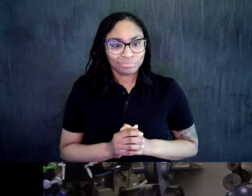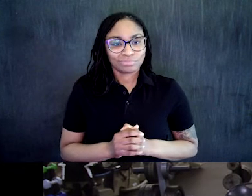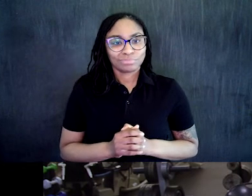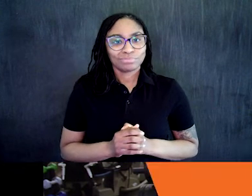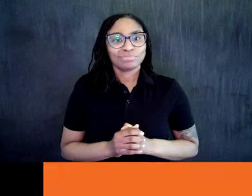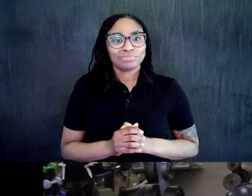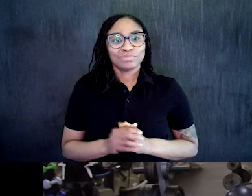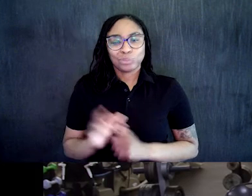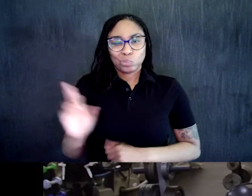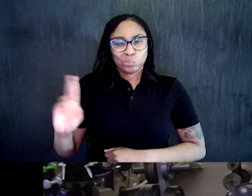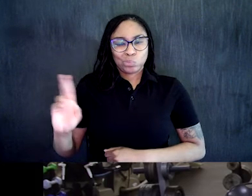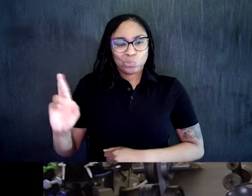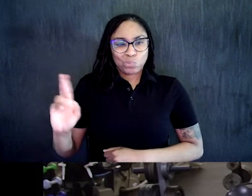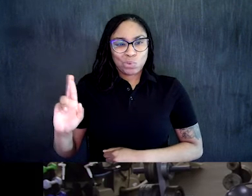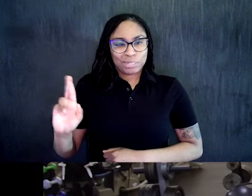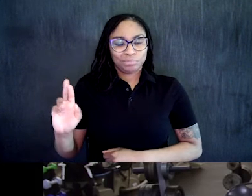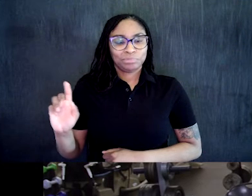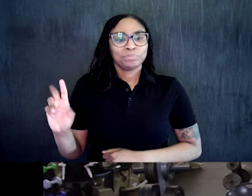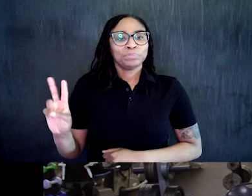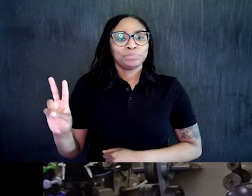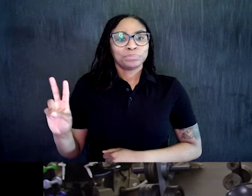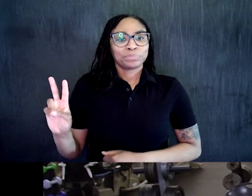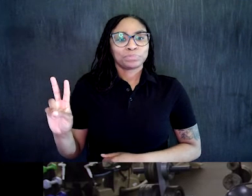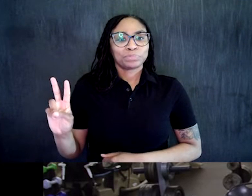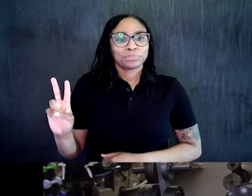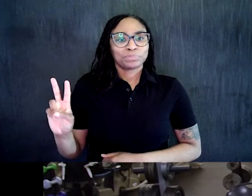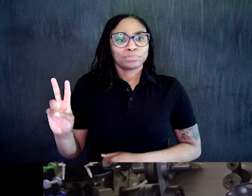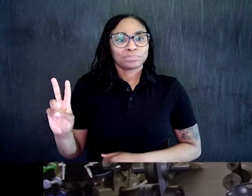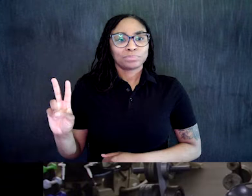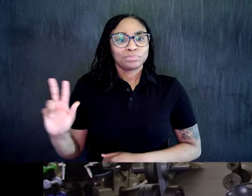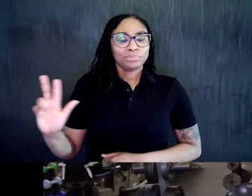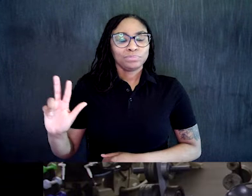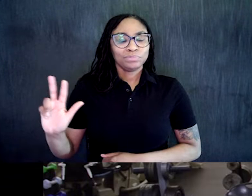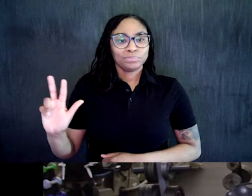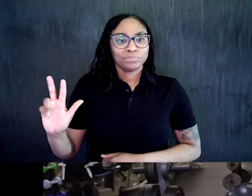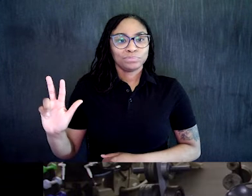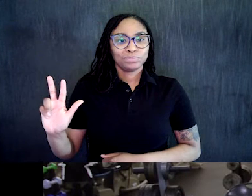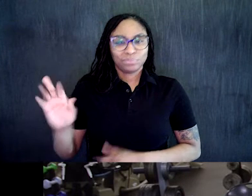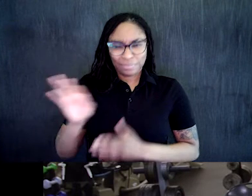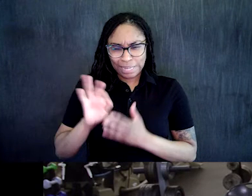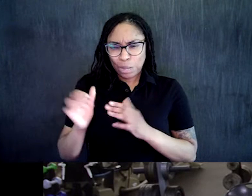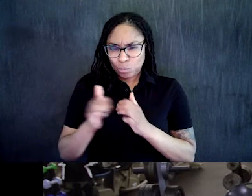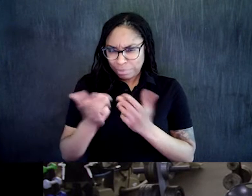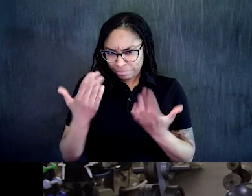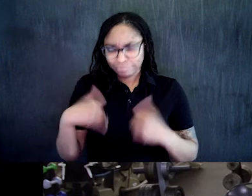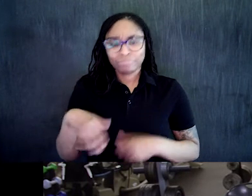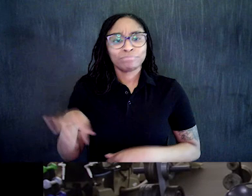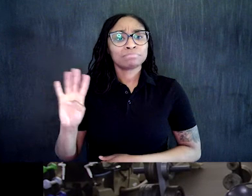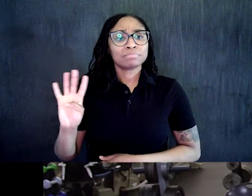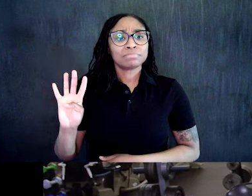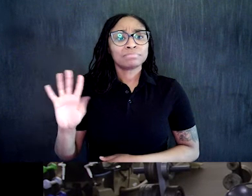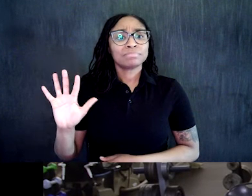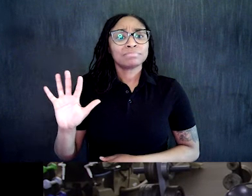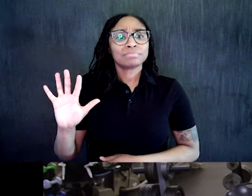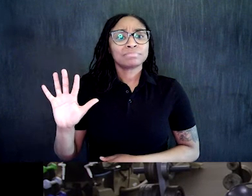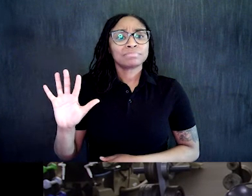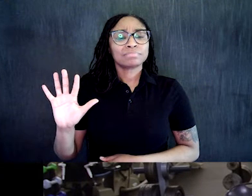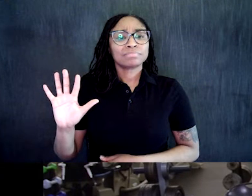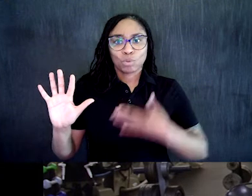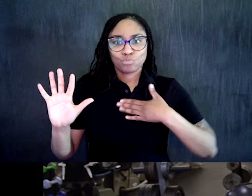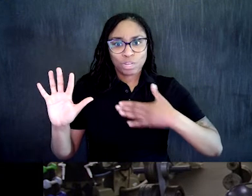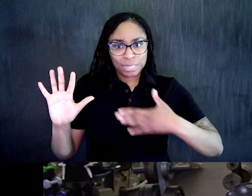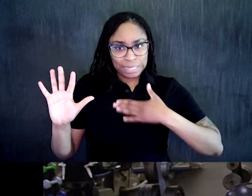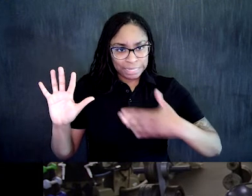Good. So the next exercise we're going to do a little bit of hip abduction. So we're going to swing your leg out to the side. So